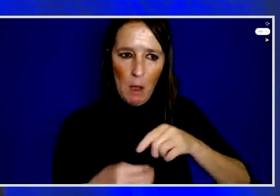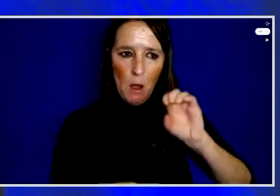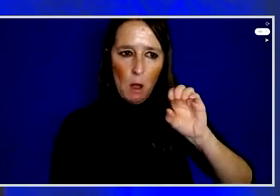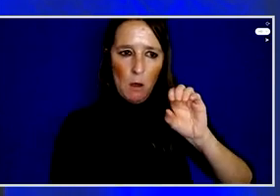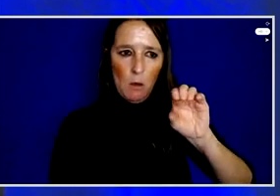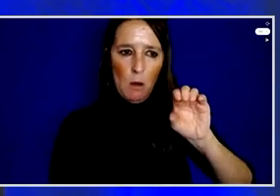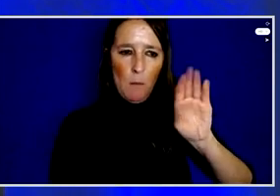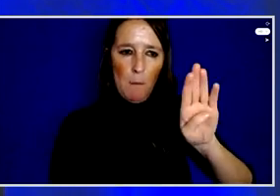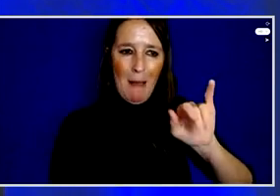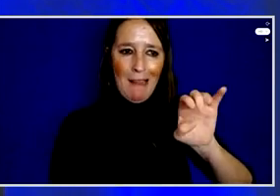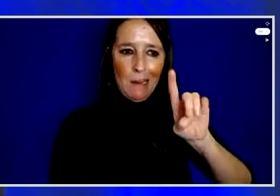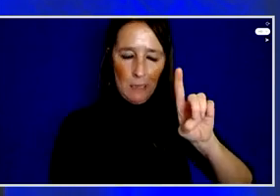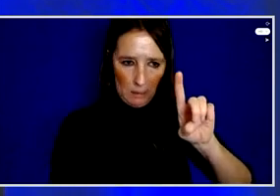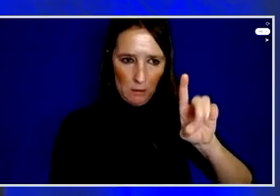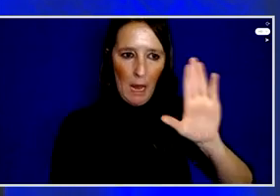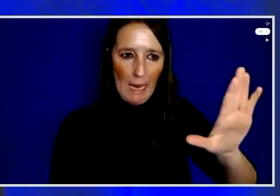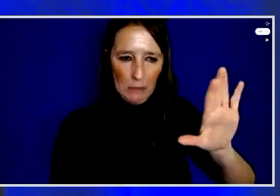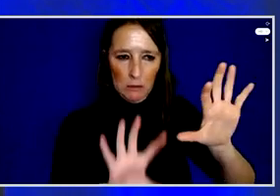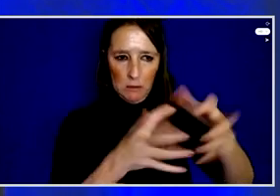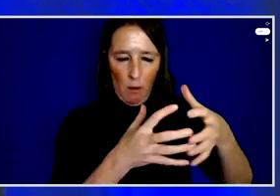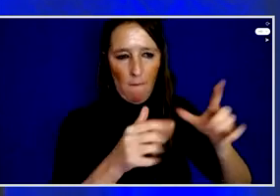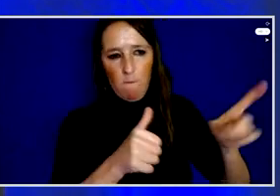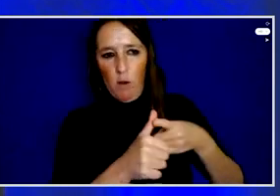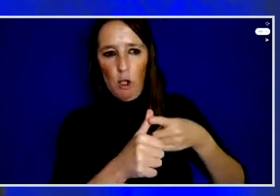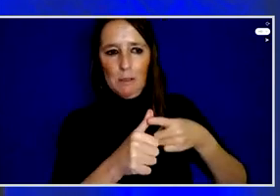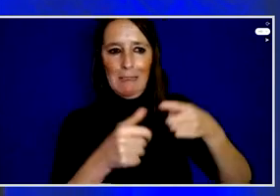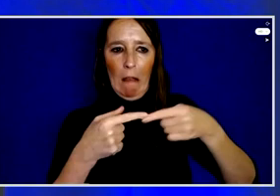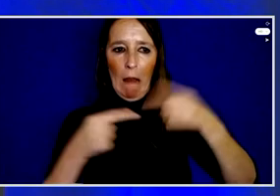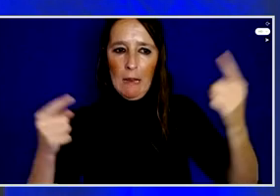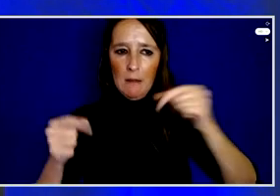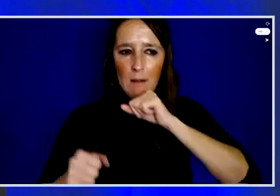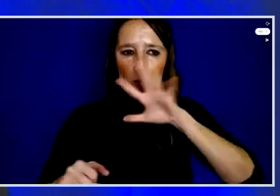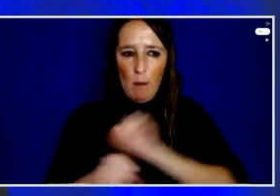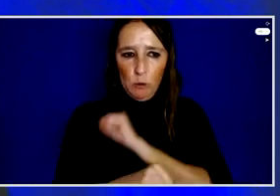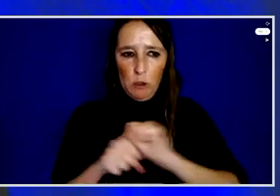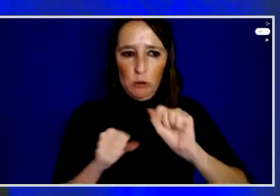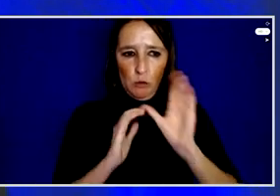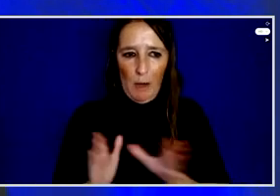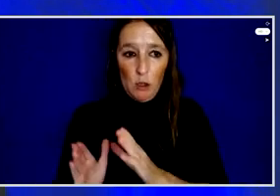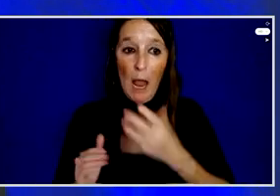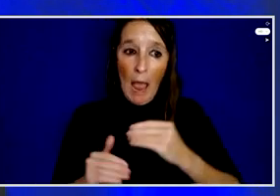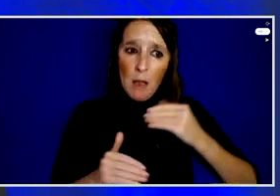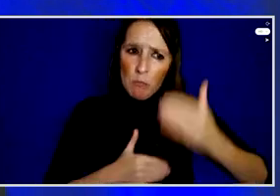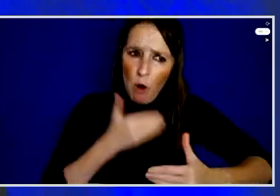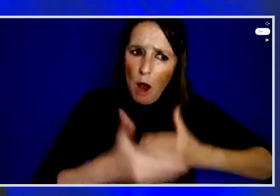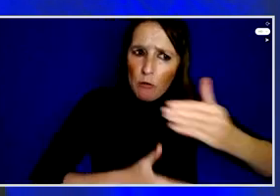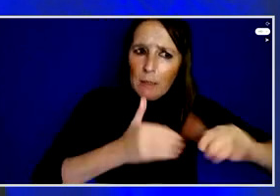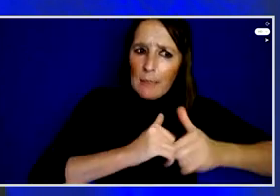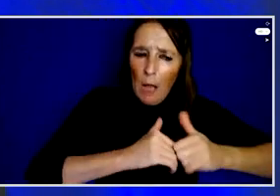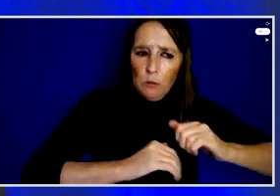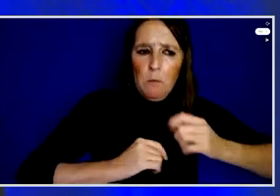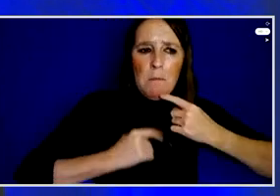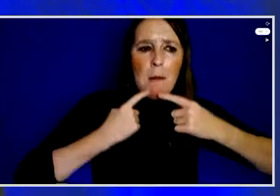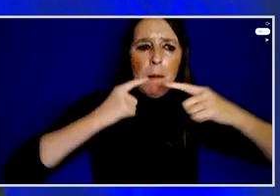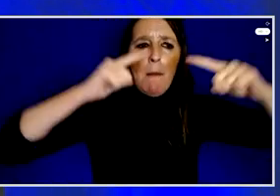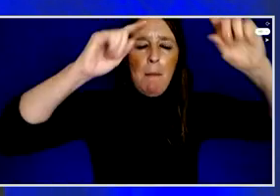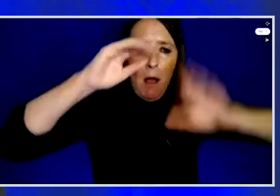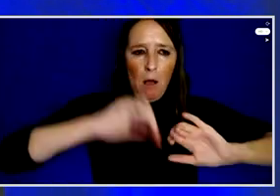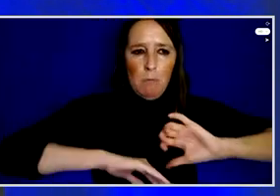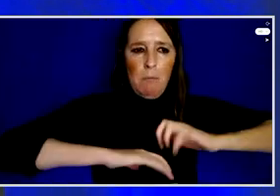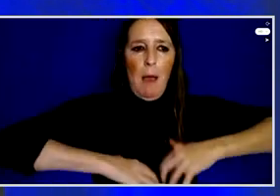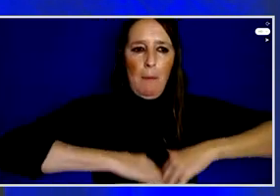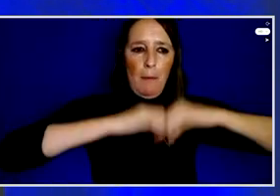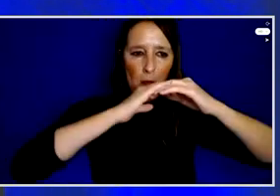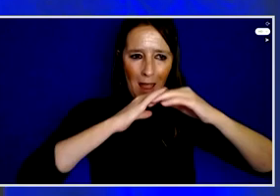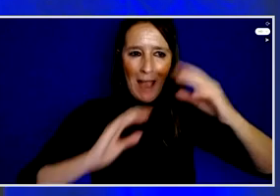anti-corruption strategy, and the progress that we're making in actually implementing it. And I know what you've heard from them,